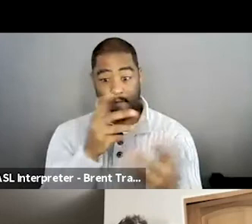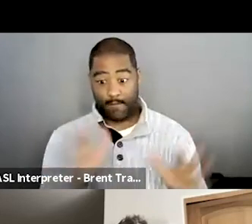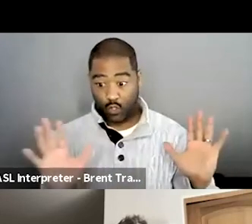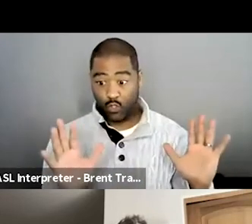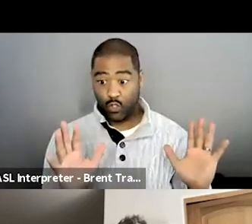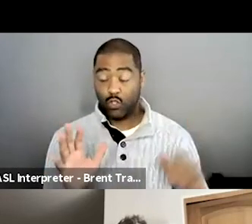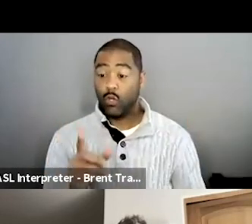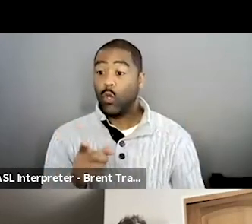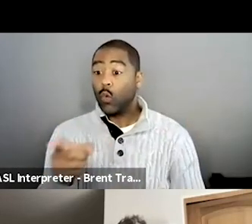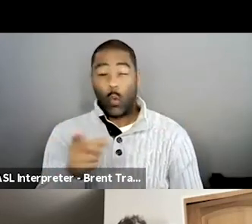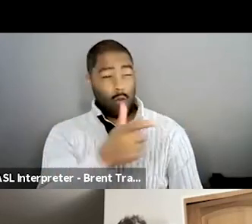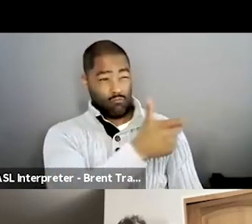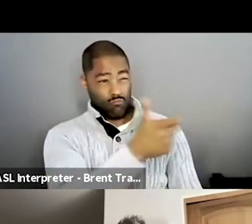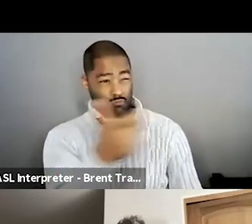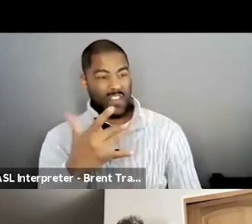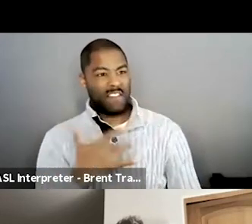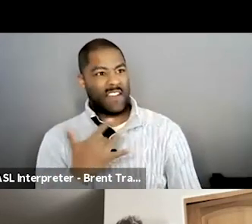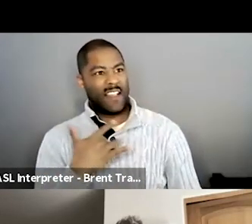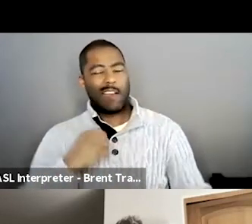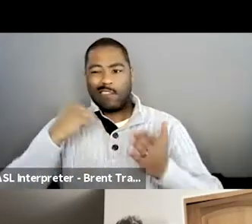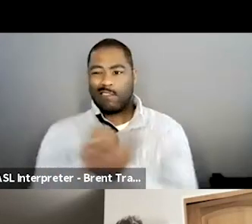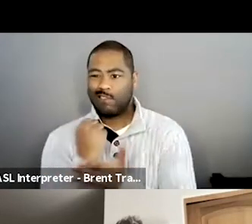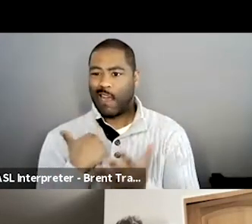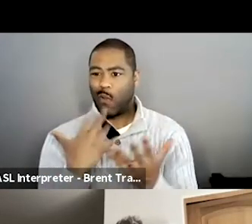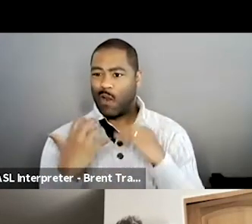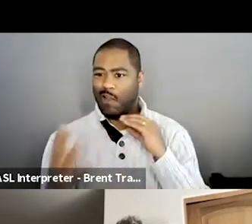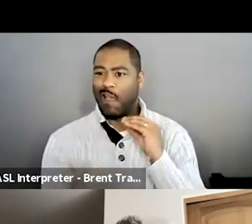either included or excluded that you wish you could have done differently?